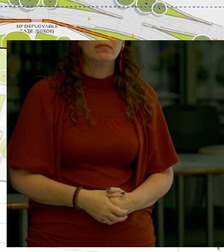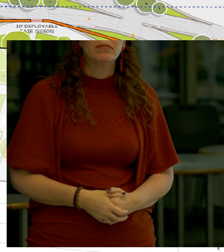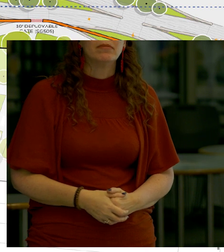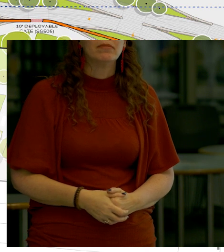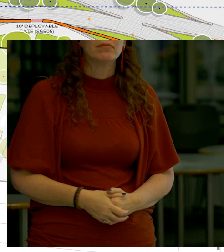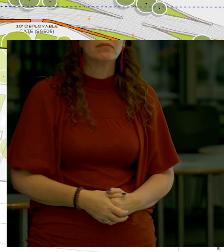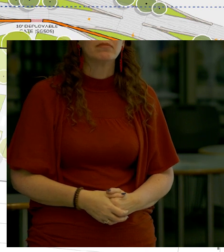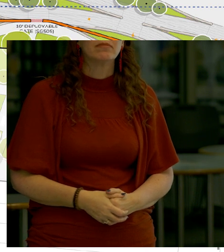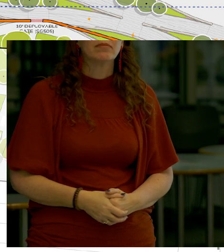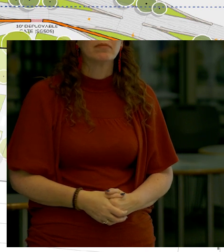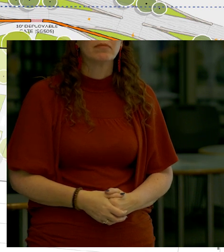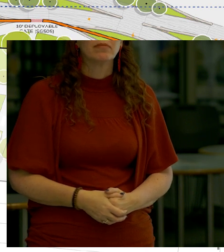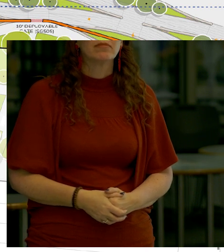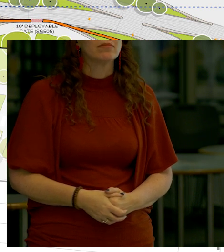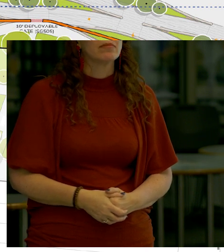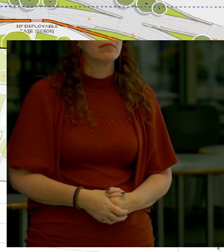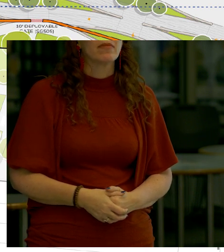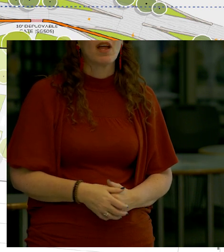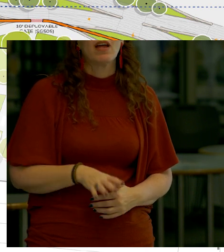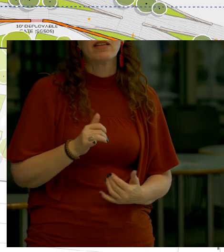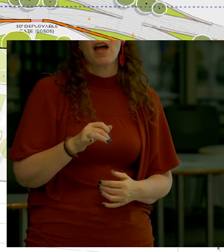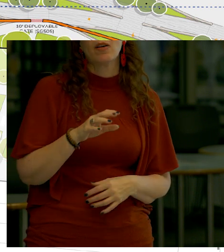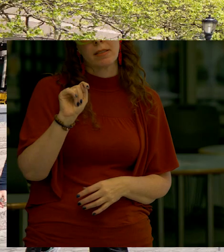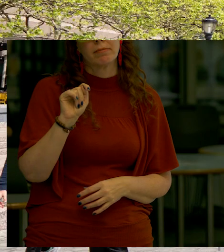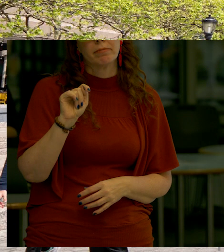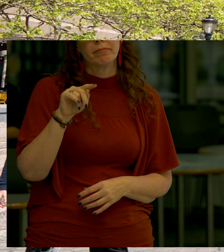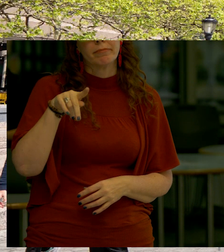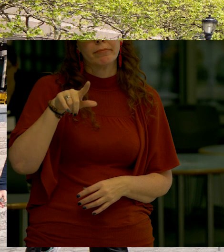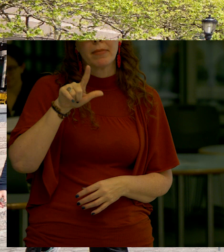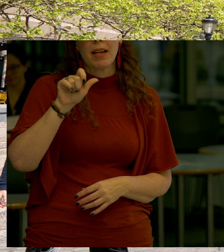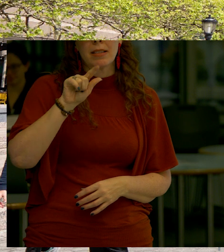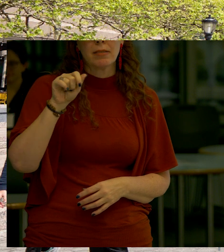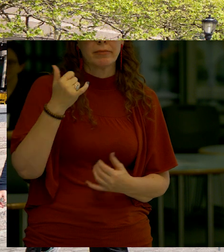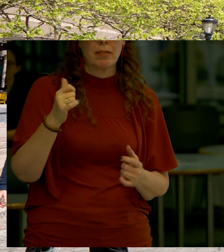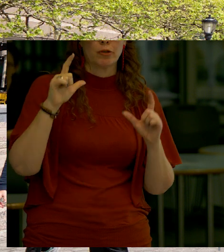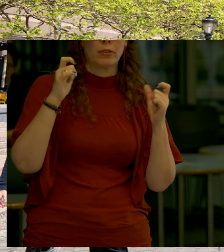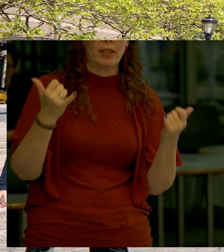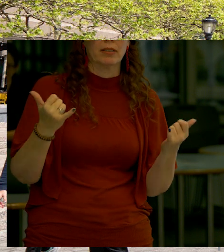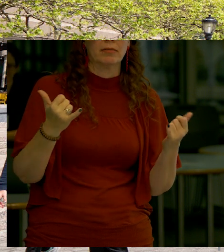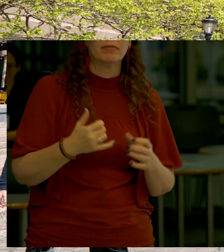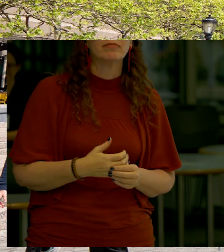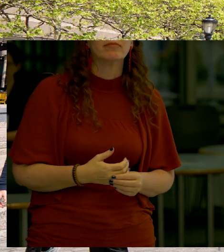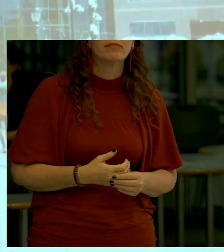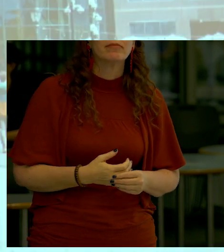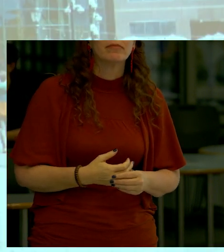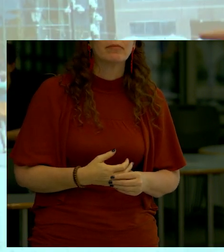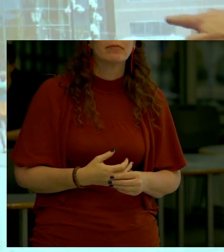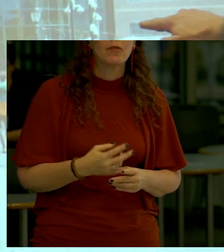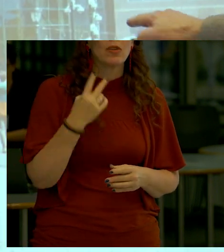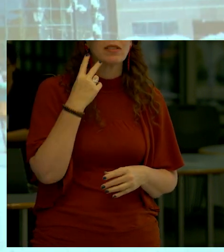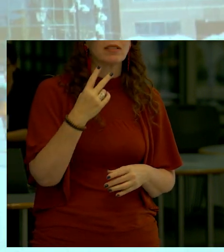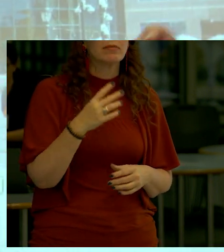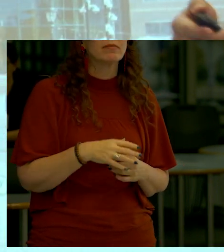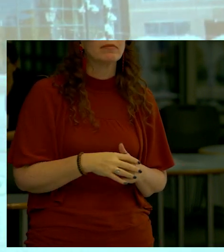as we come and come down to waterfront plaza here's an existing shot of the winter garden and again you